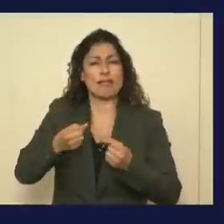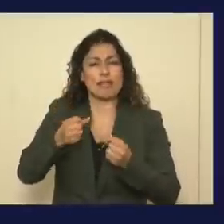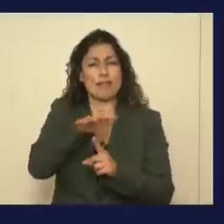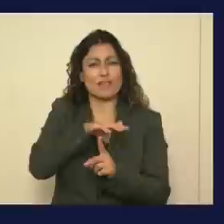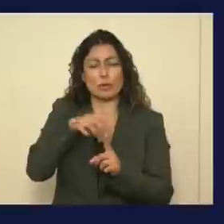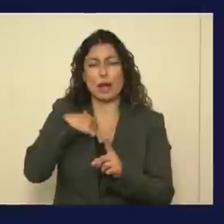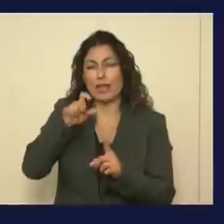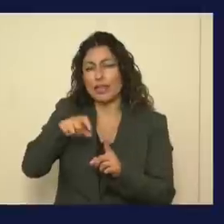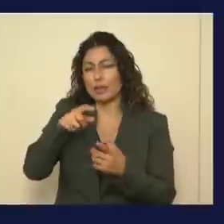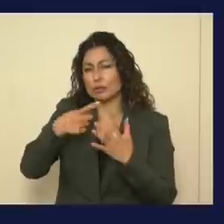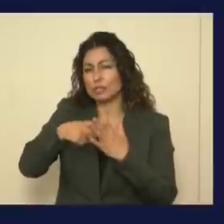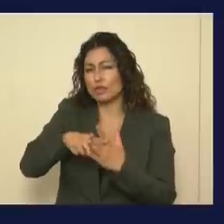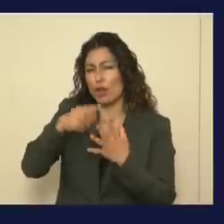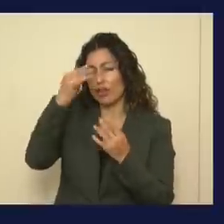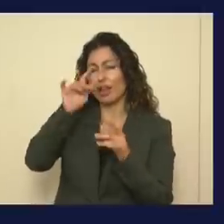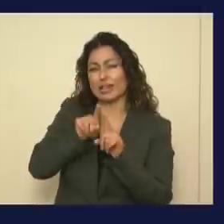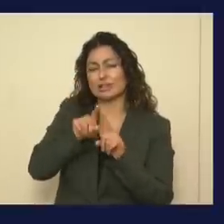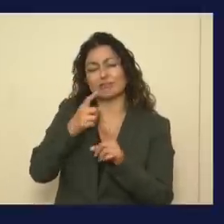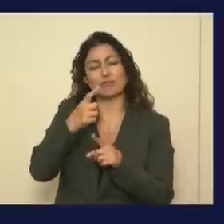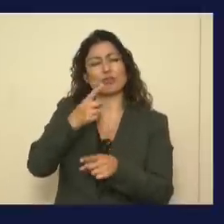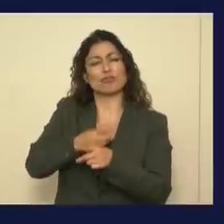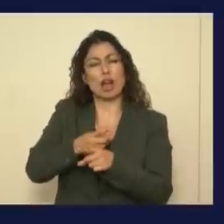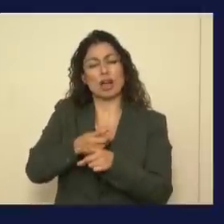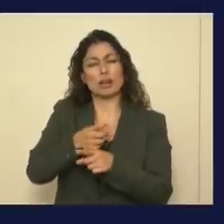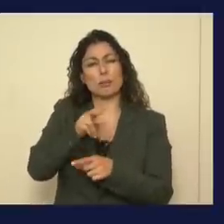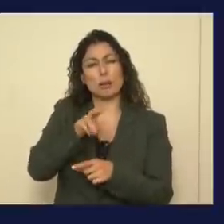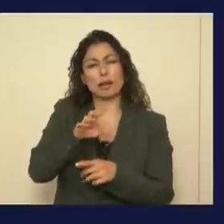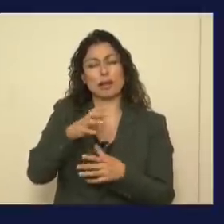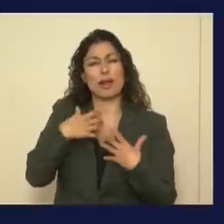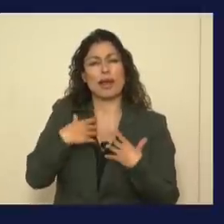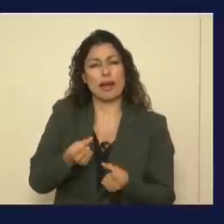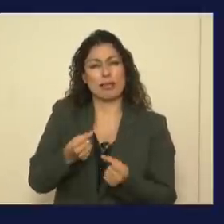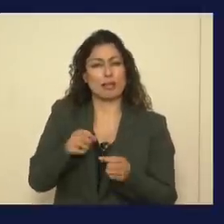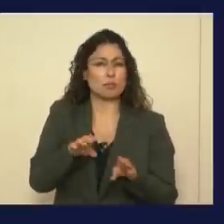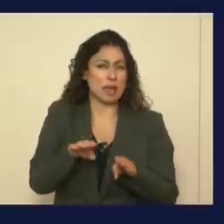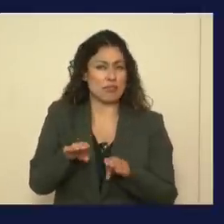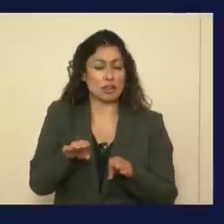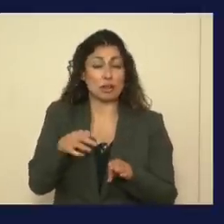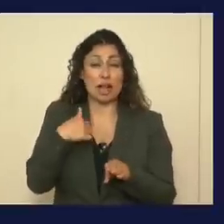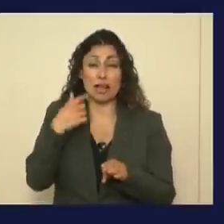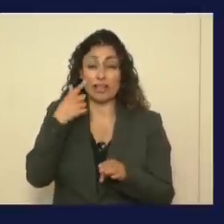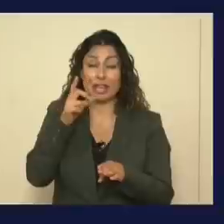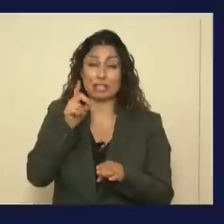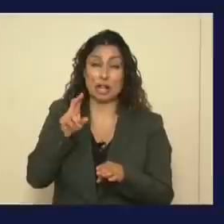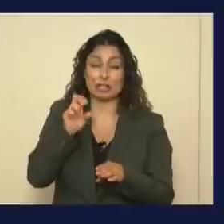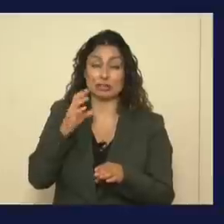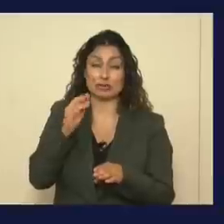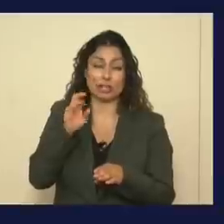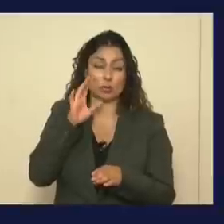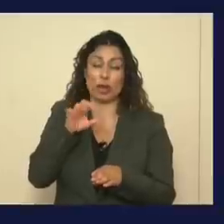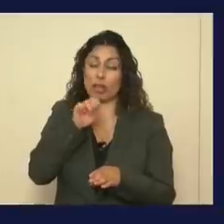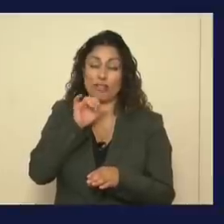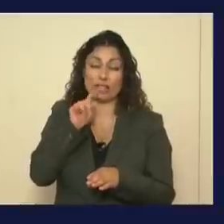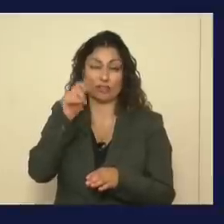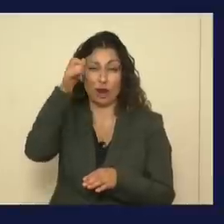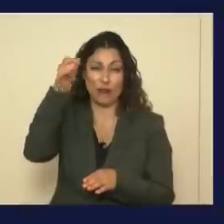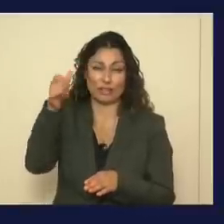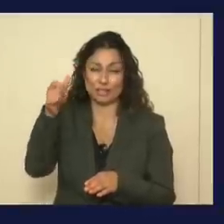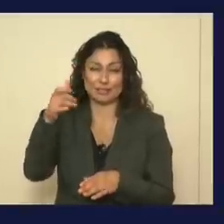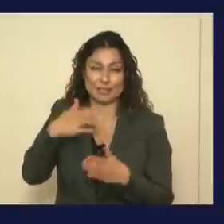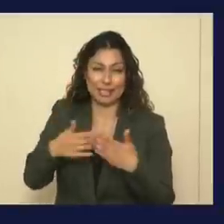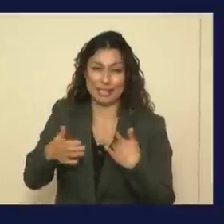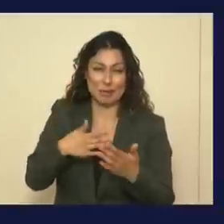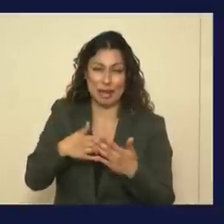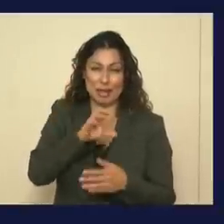start thinking about this as the right public health path. I think Dr. Scraise will love this forever, irrespective of COVID. All right.